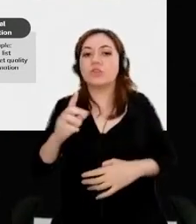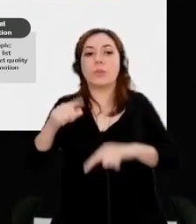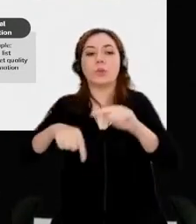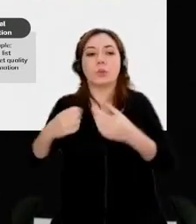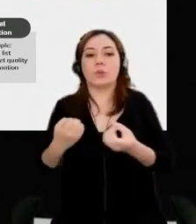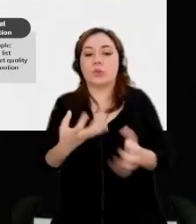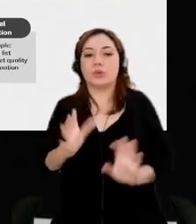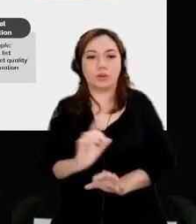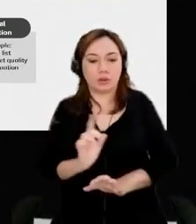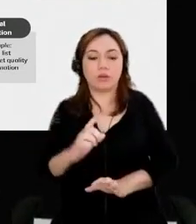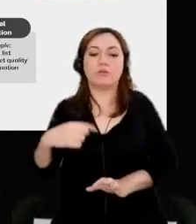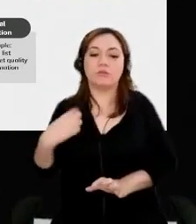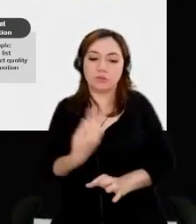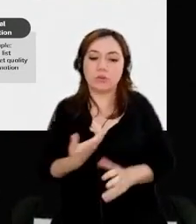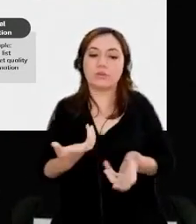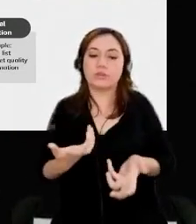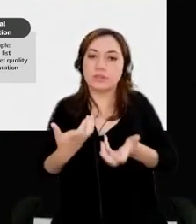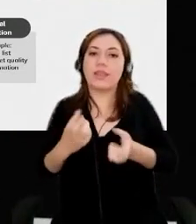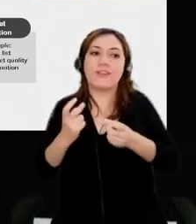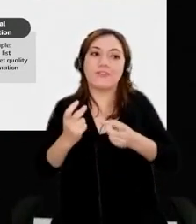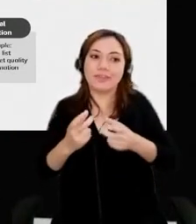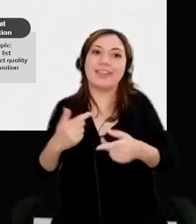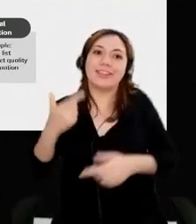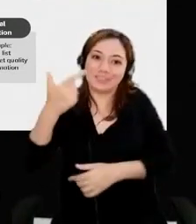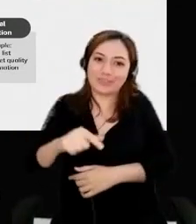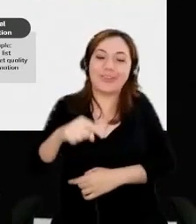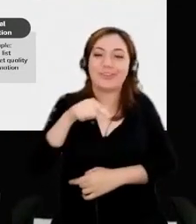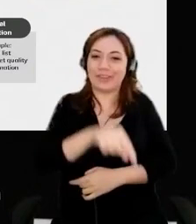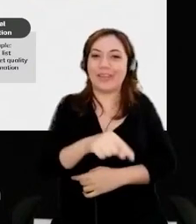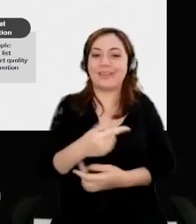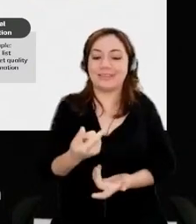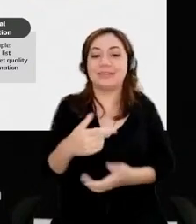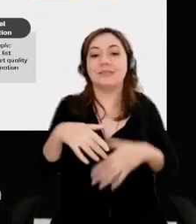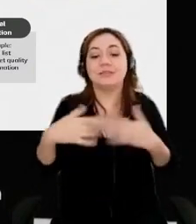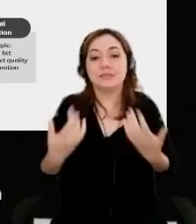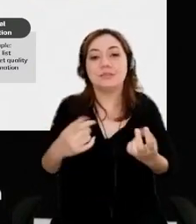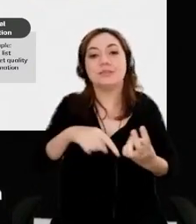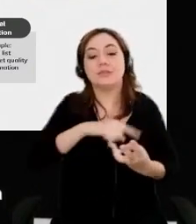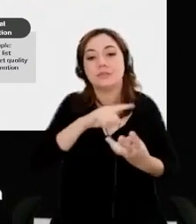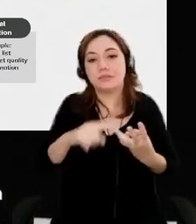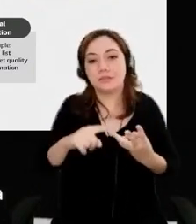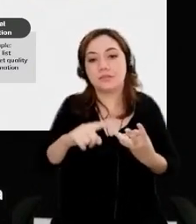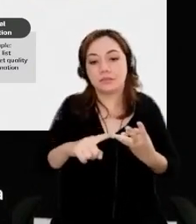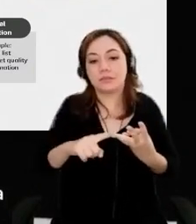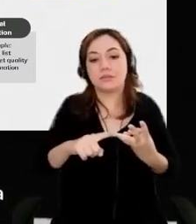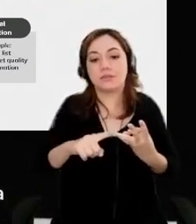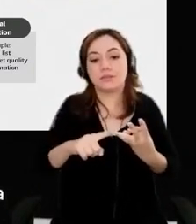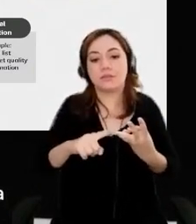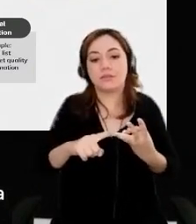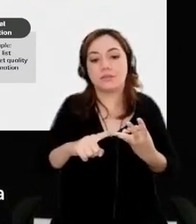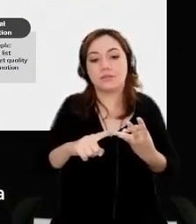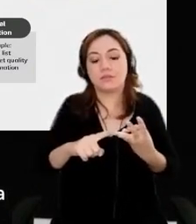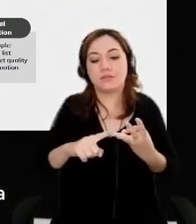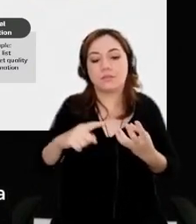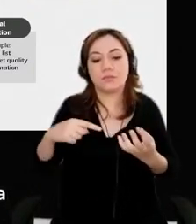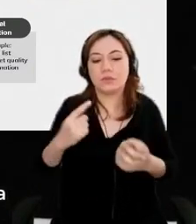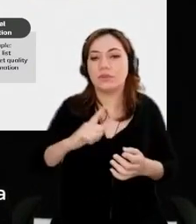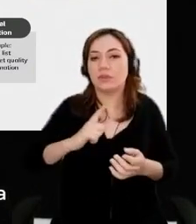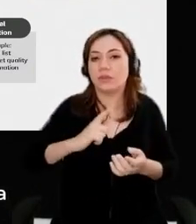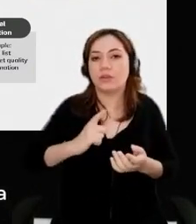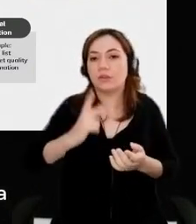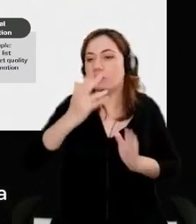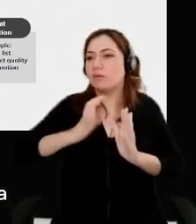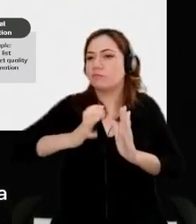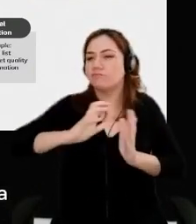try to get the next sale. So, and the last part is we get thousands of data points from